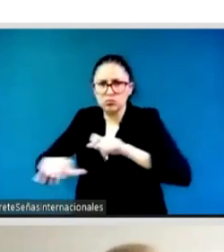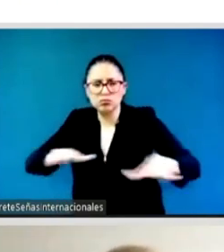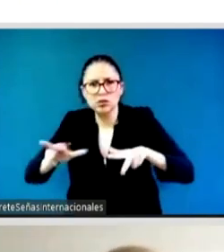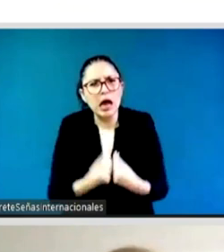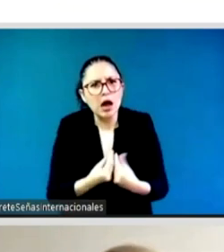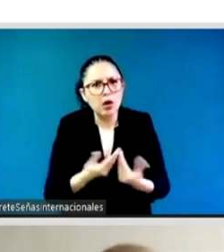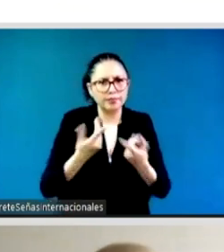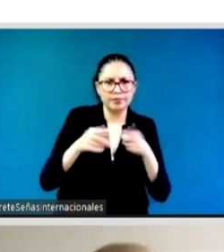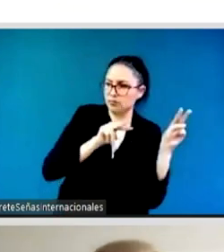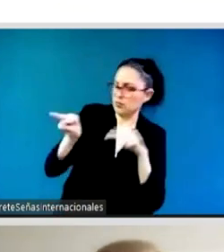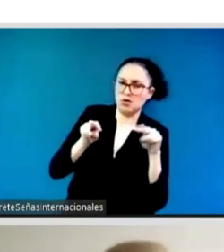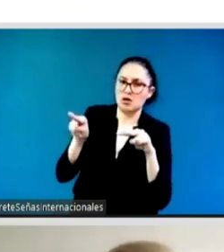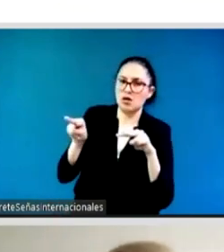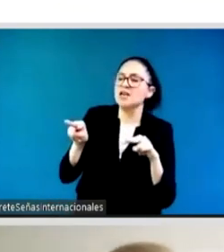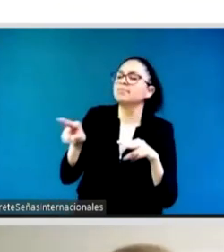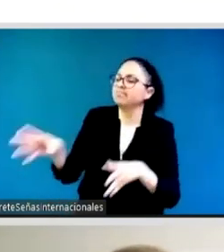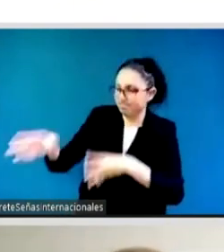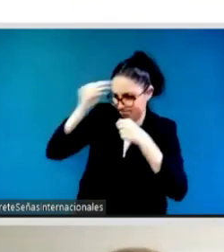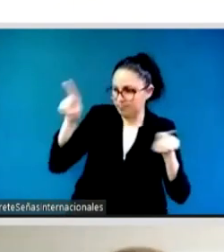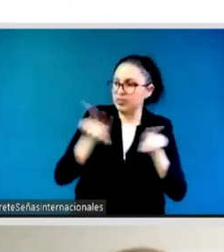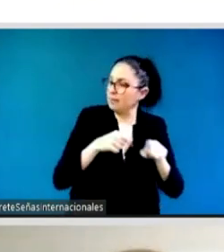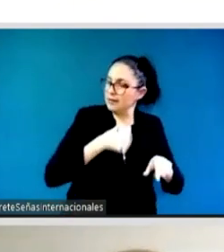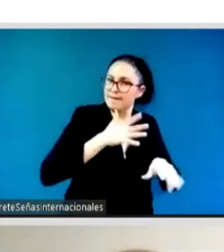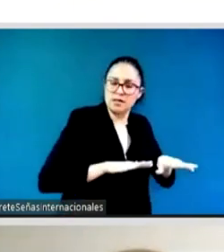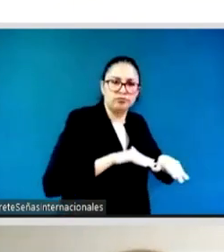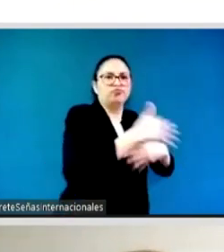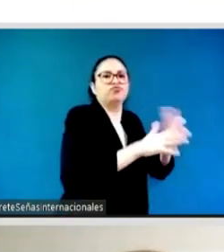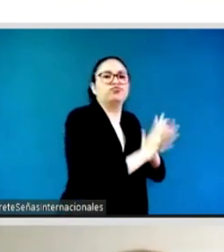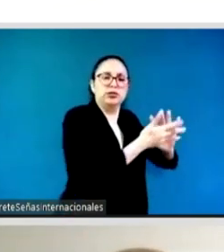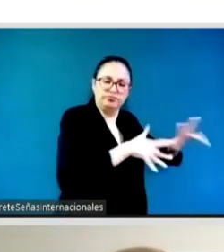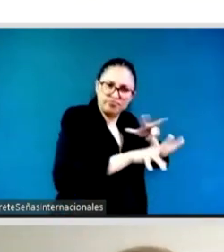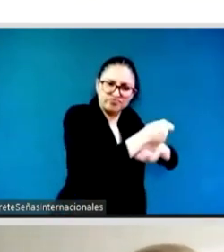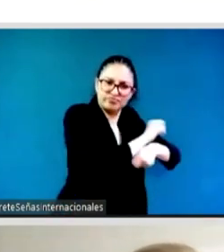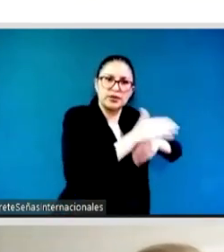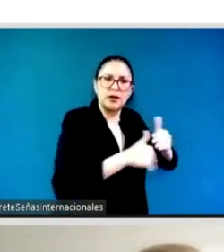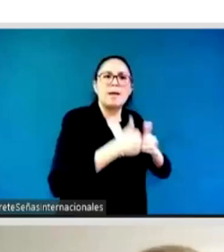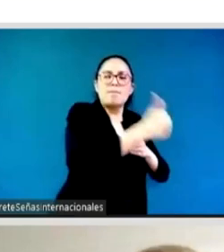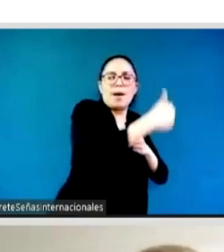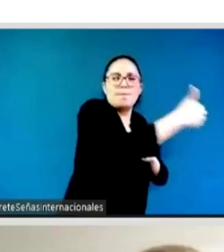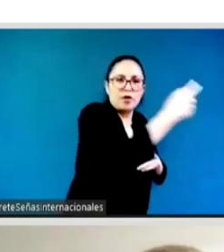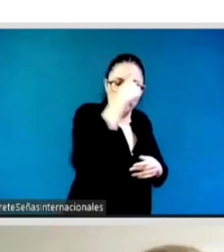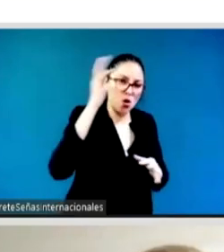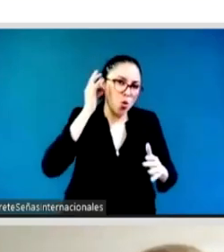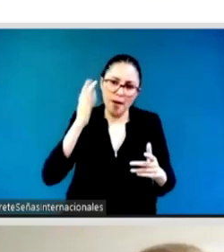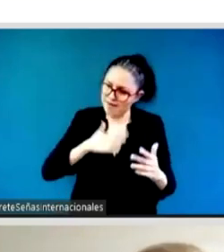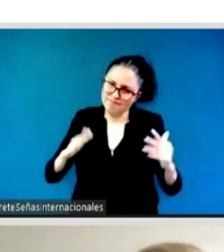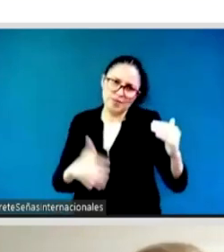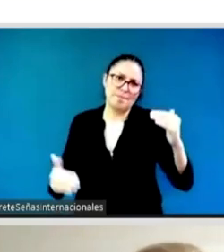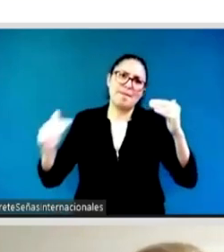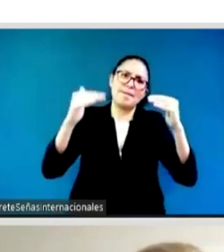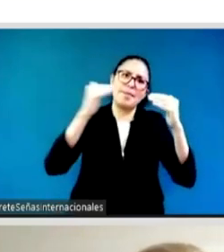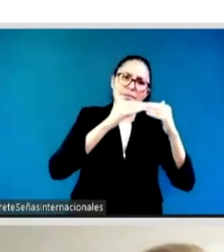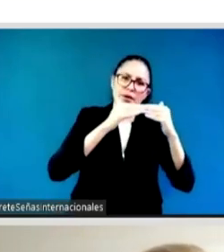example in all decision making bodies in 1980s so the world for example of ipu of young